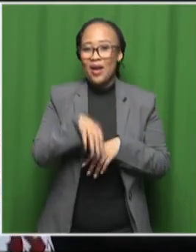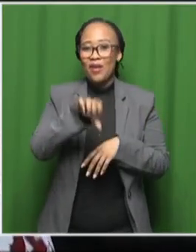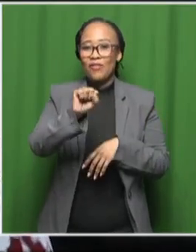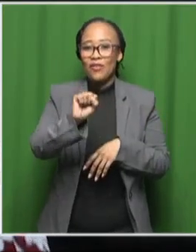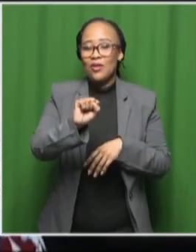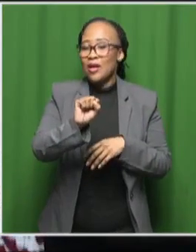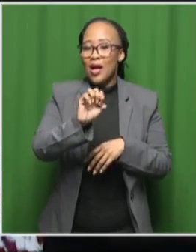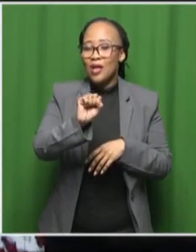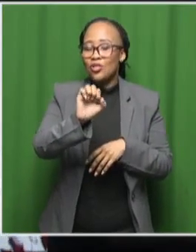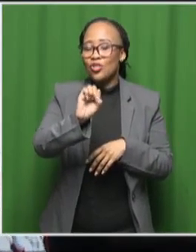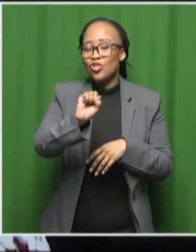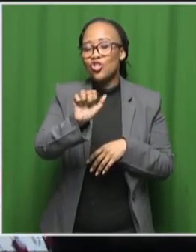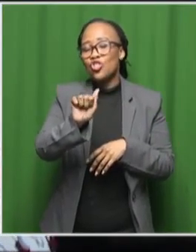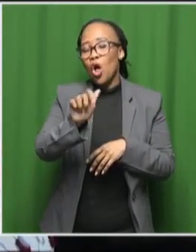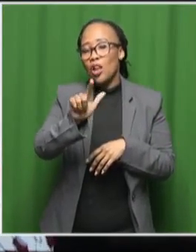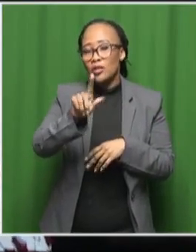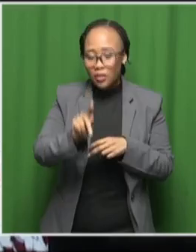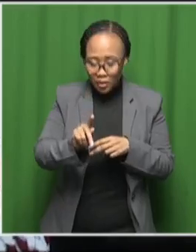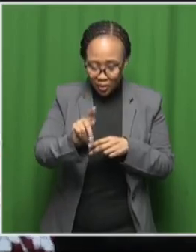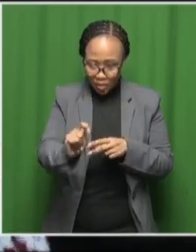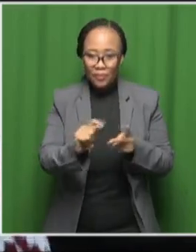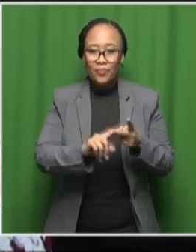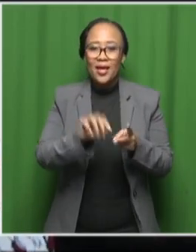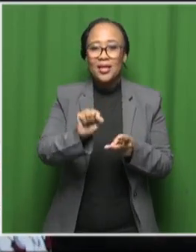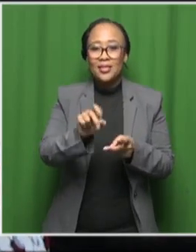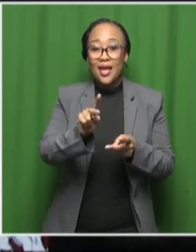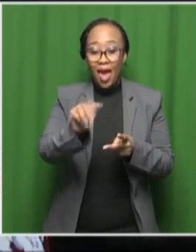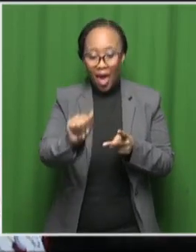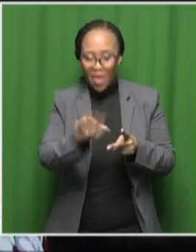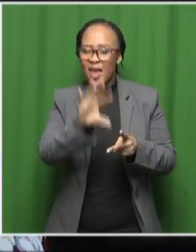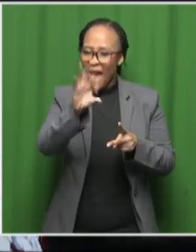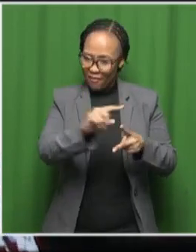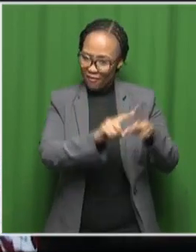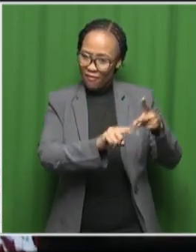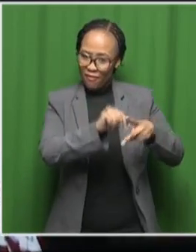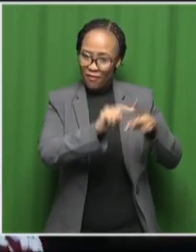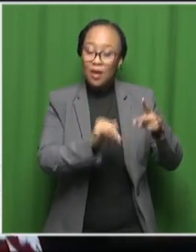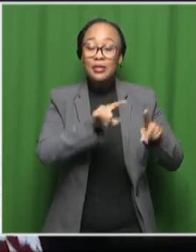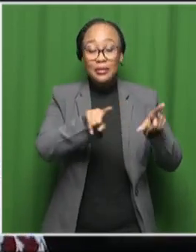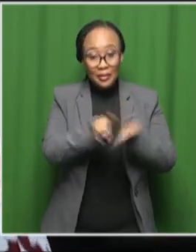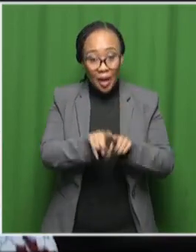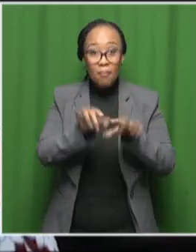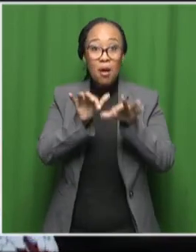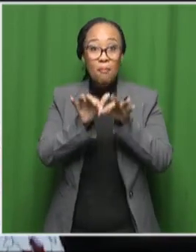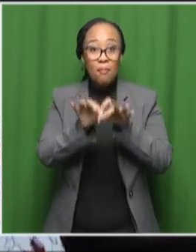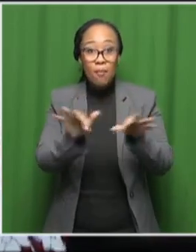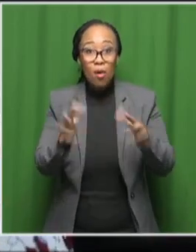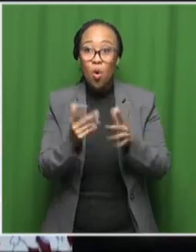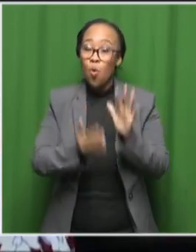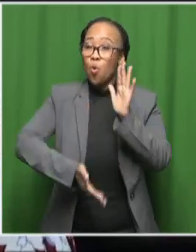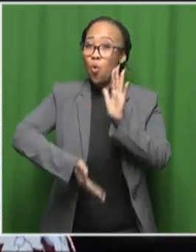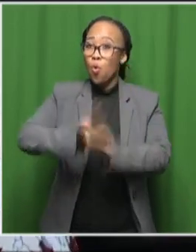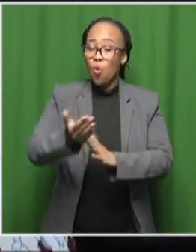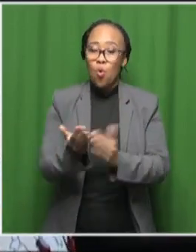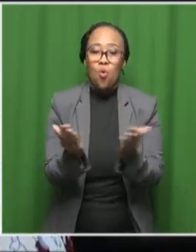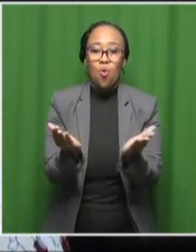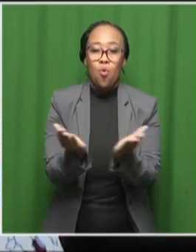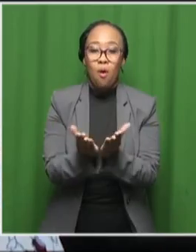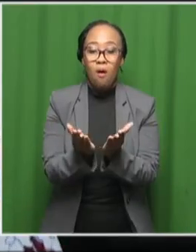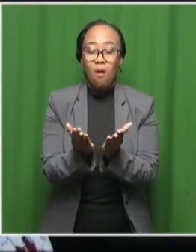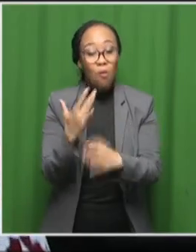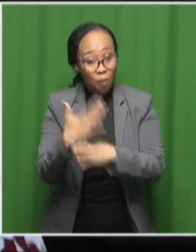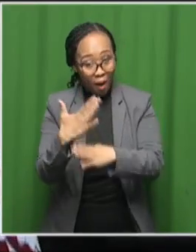the important thing about astronomy education is to also develop capacity of people going to work with those amazing